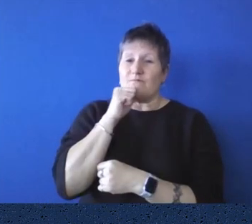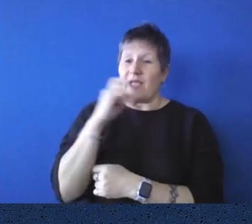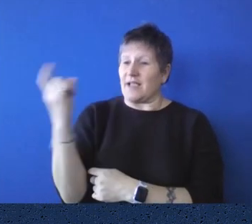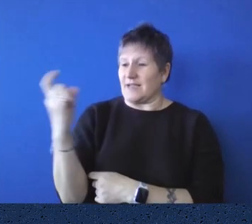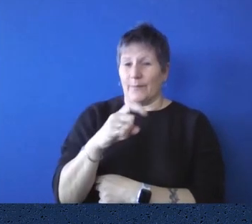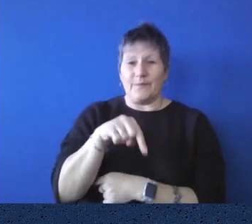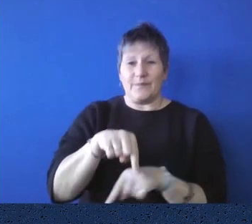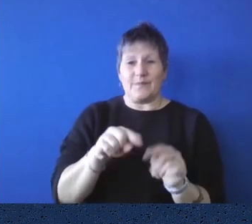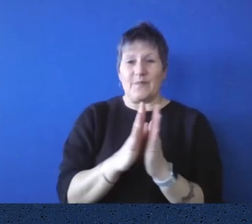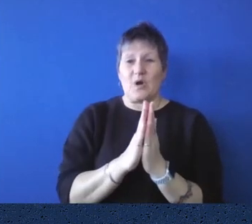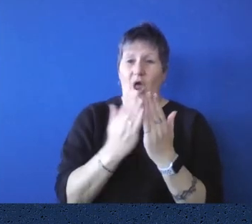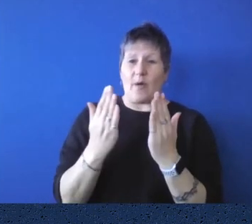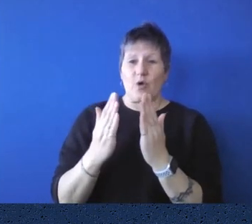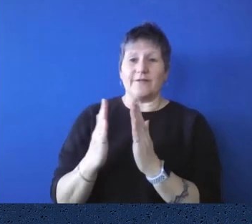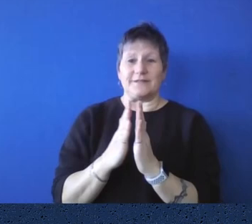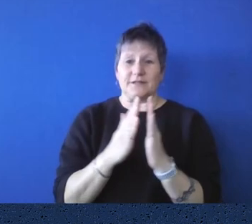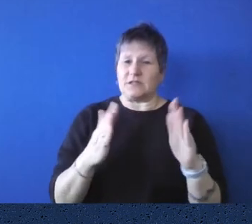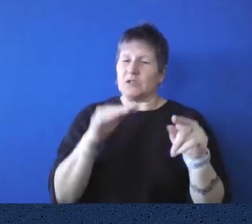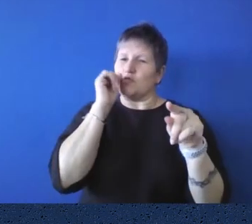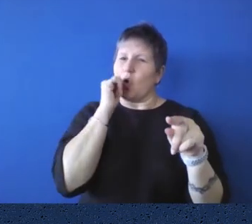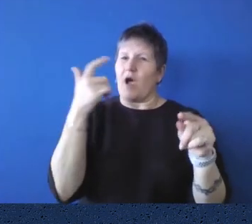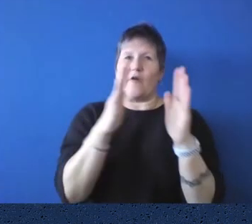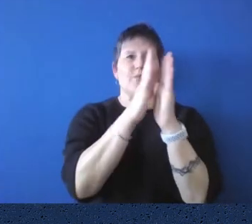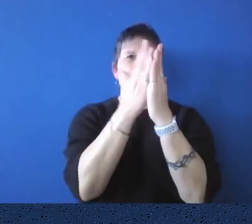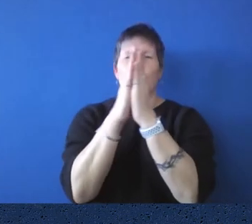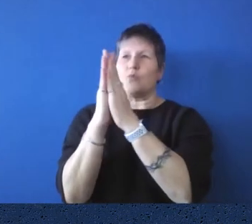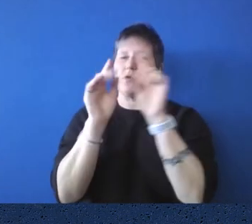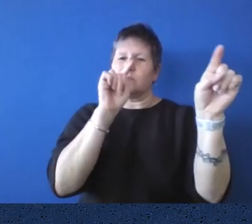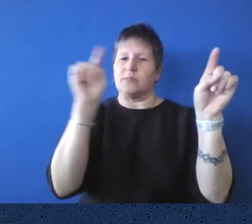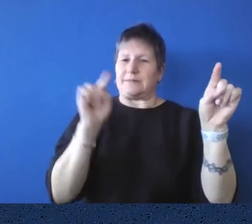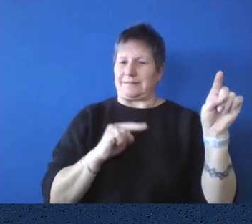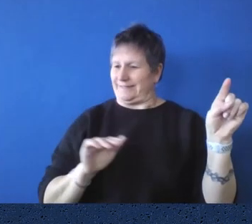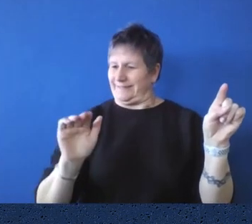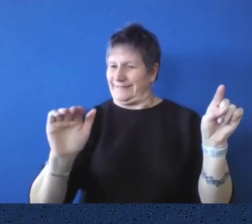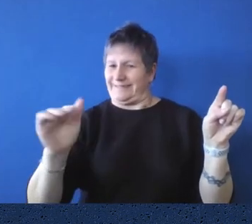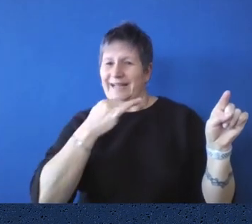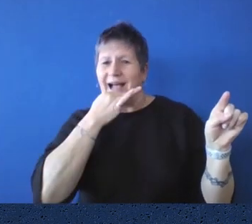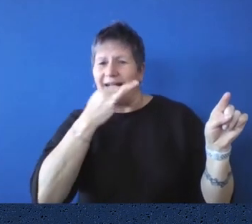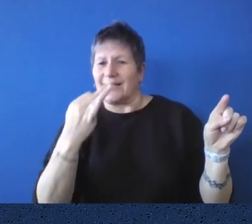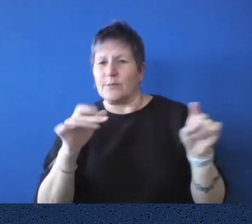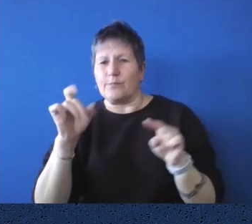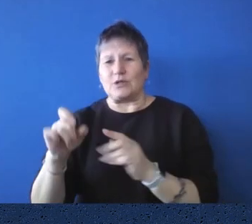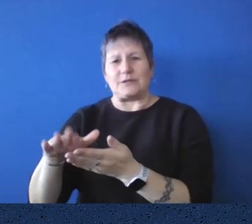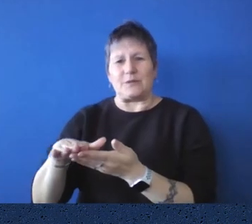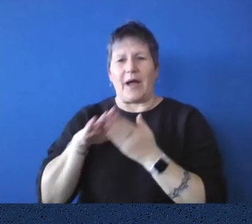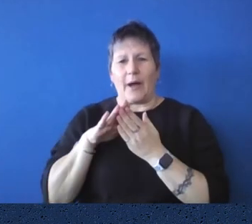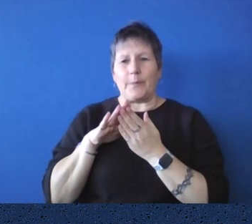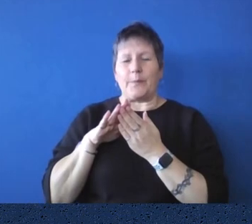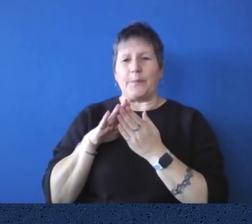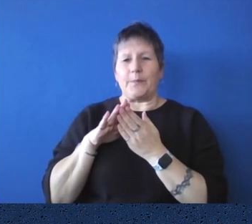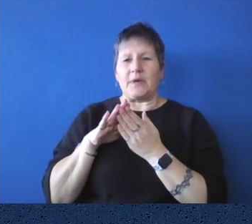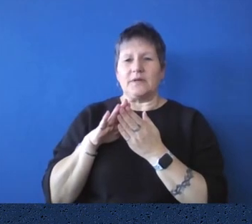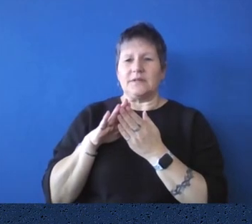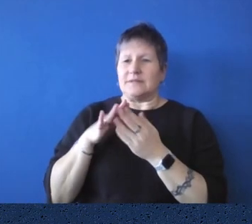knowing what was on the shelves, you needed an intermediary. And so they would have requested